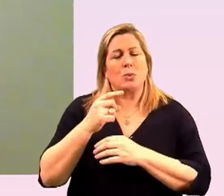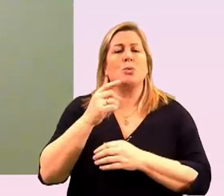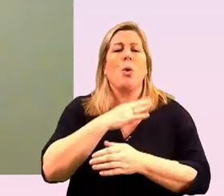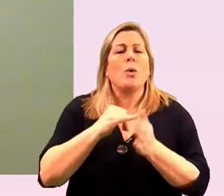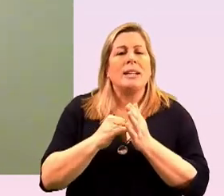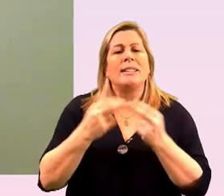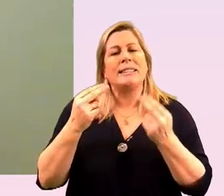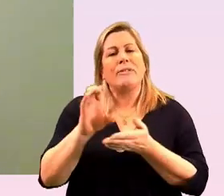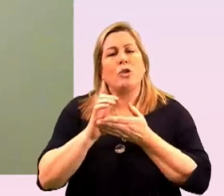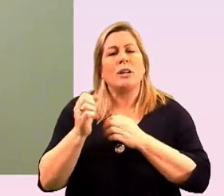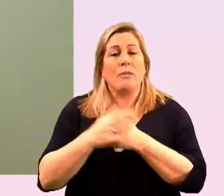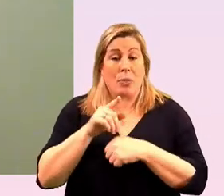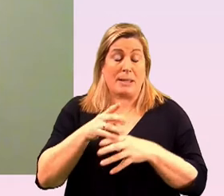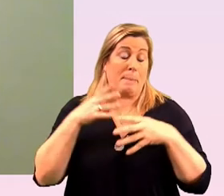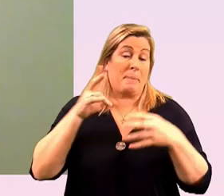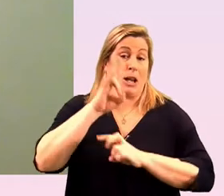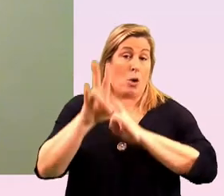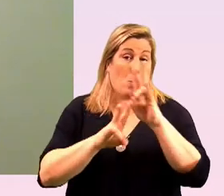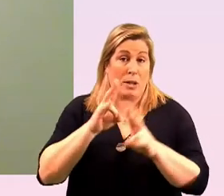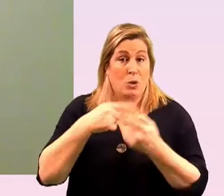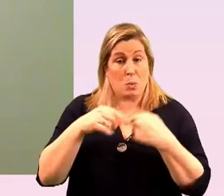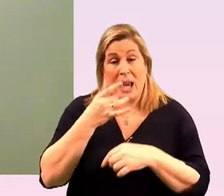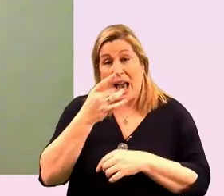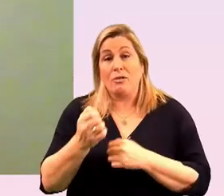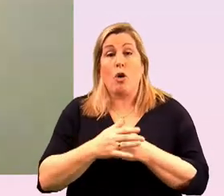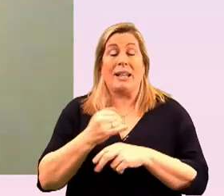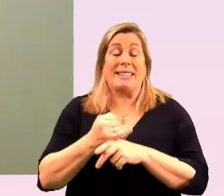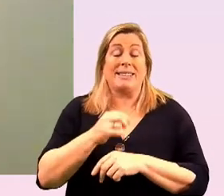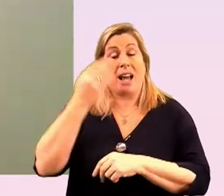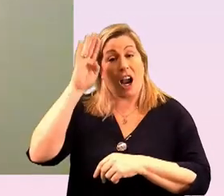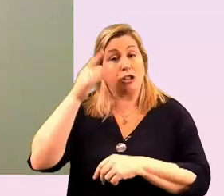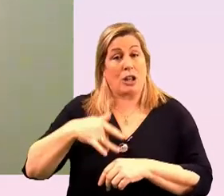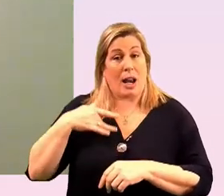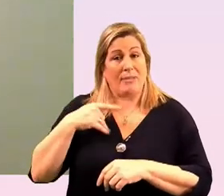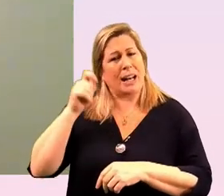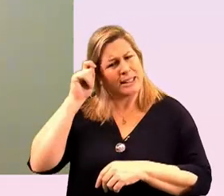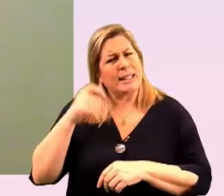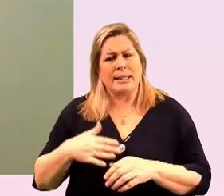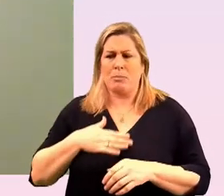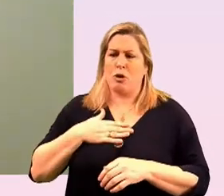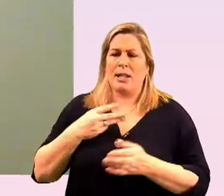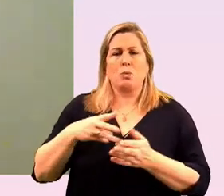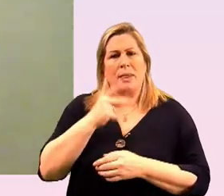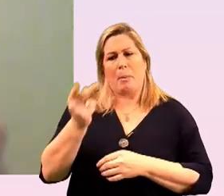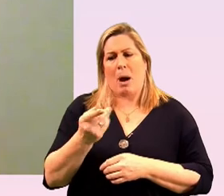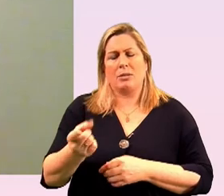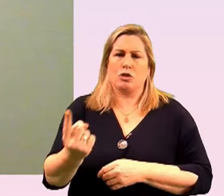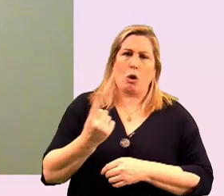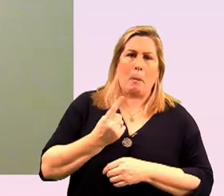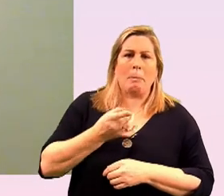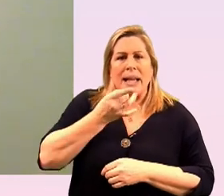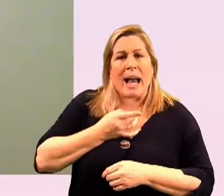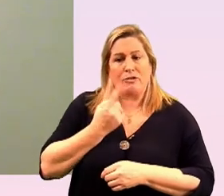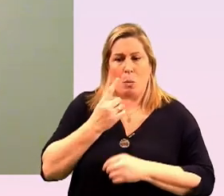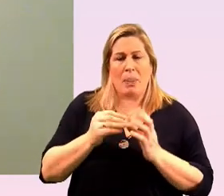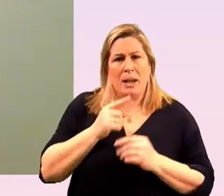um is a big question that we always ask for an irish life and think that's a surprise now when our partners come to us is you know they ask for one thing